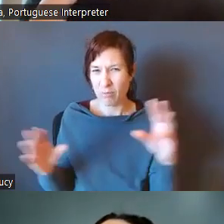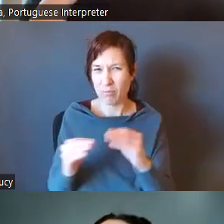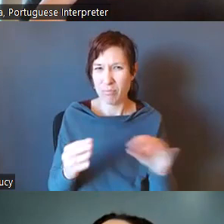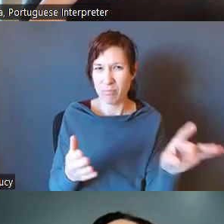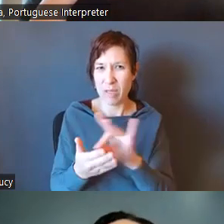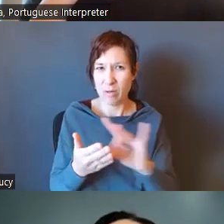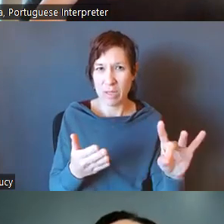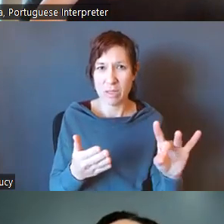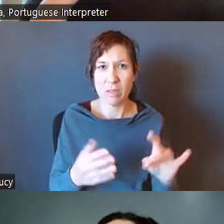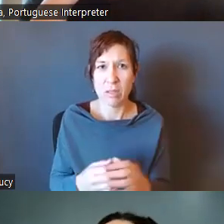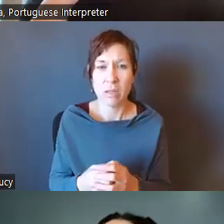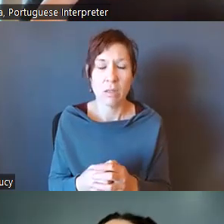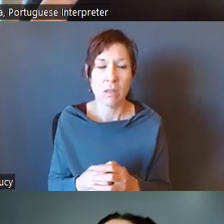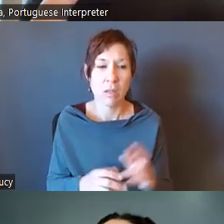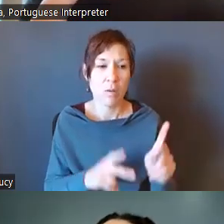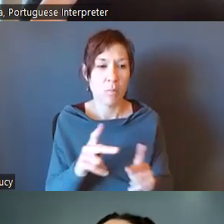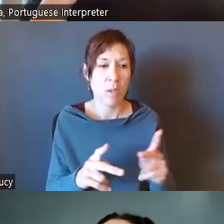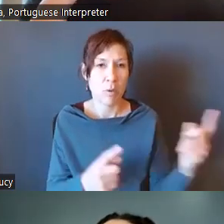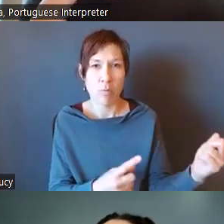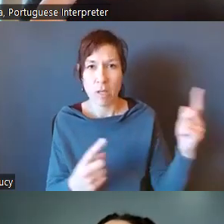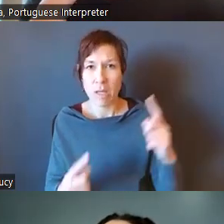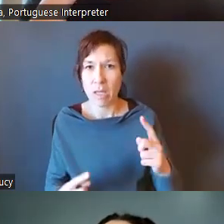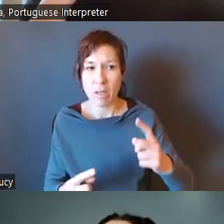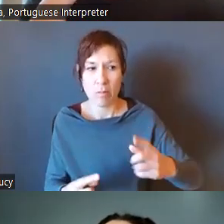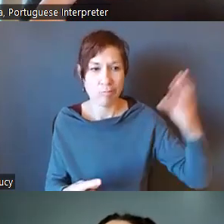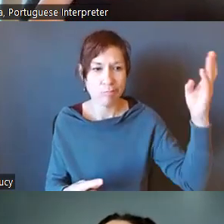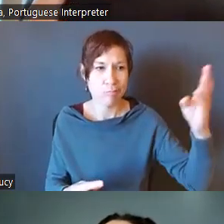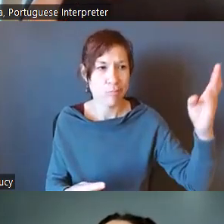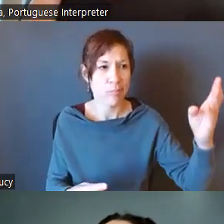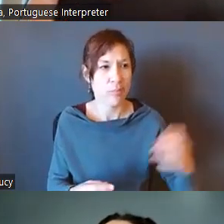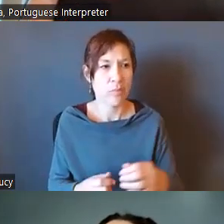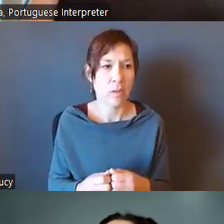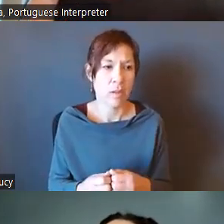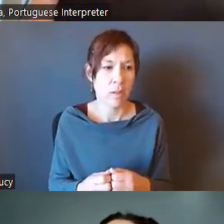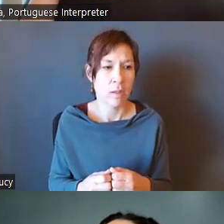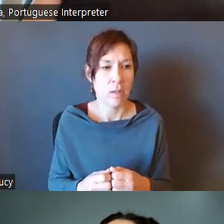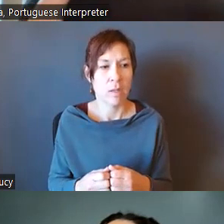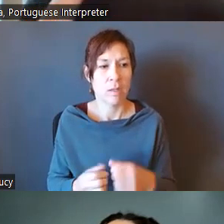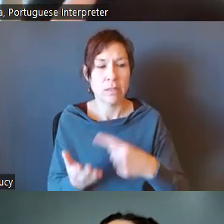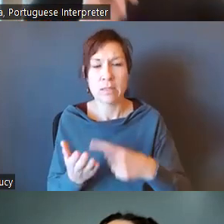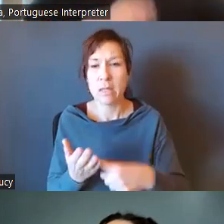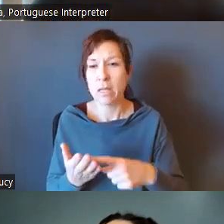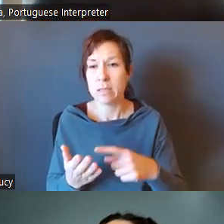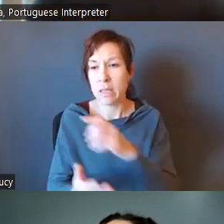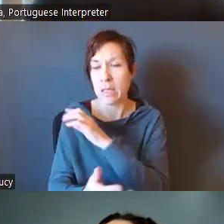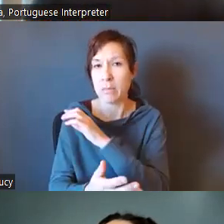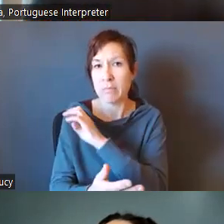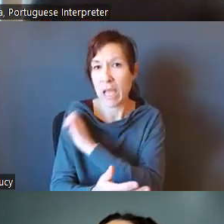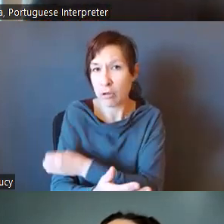and speak to us about whether they had concerns around energy, environment,